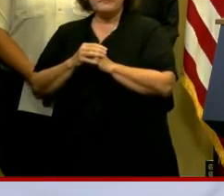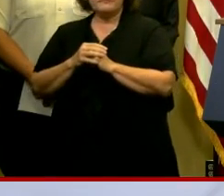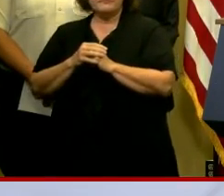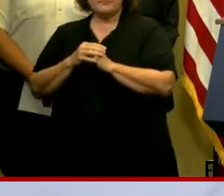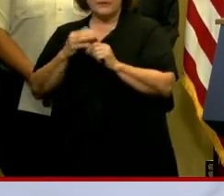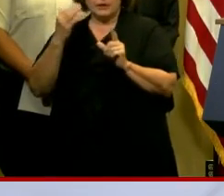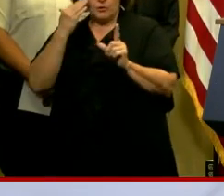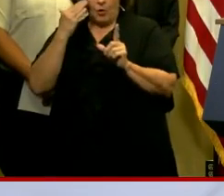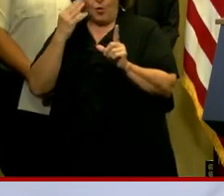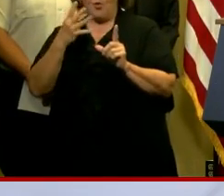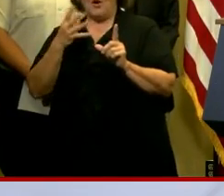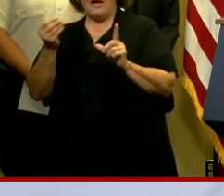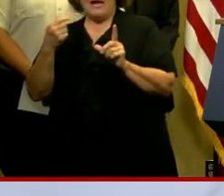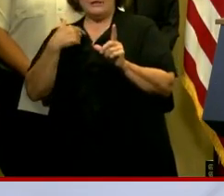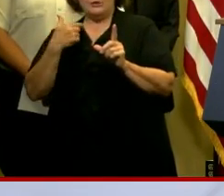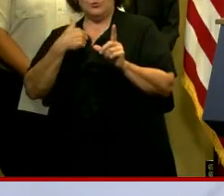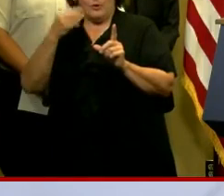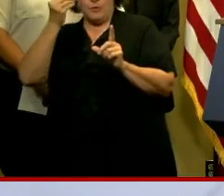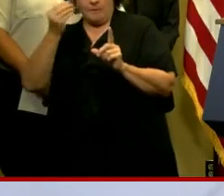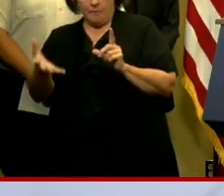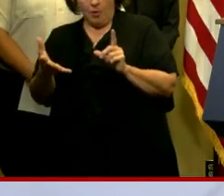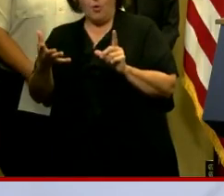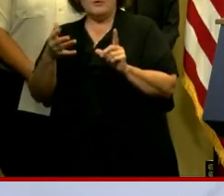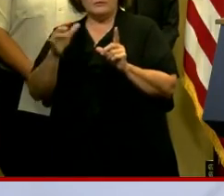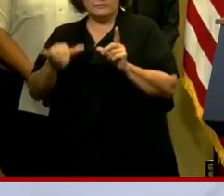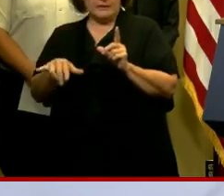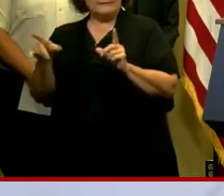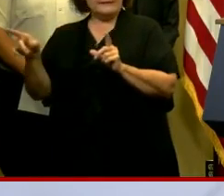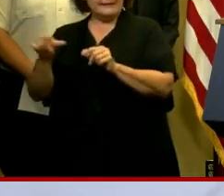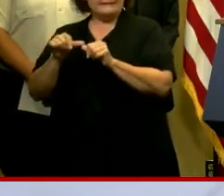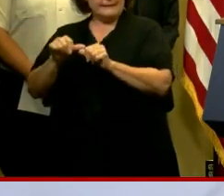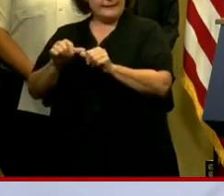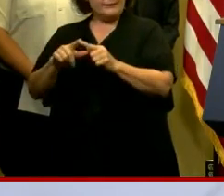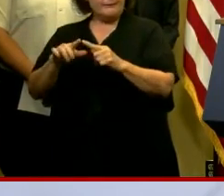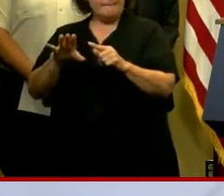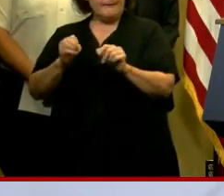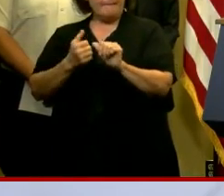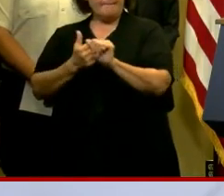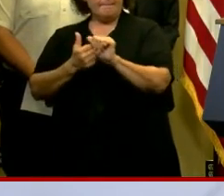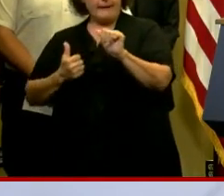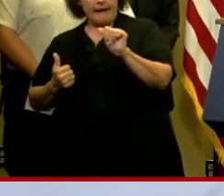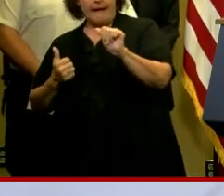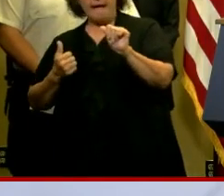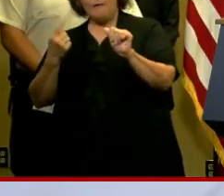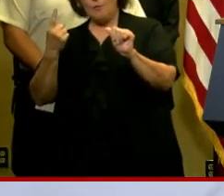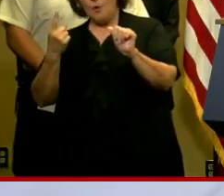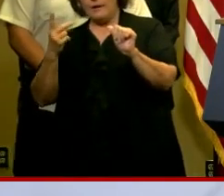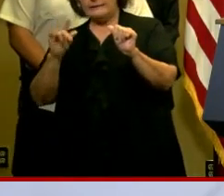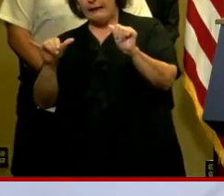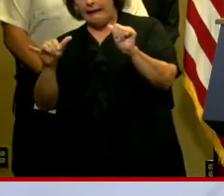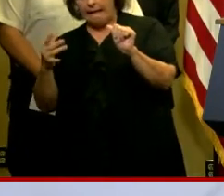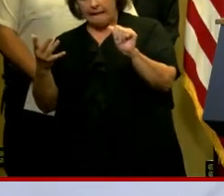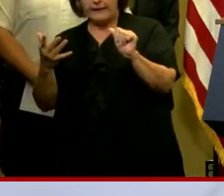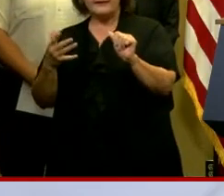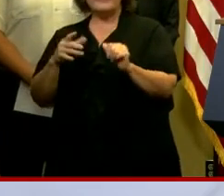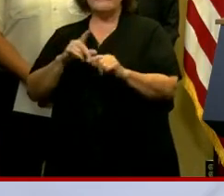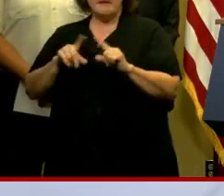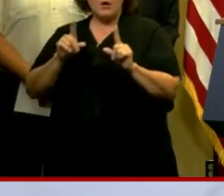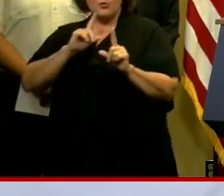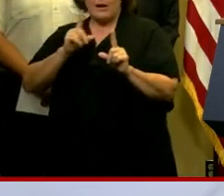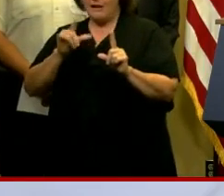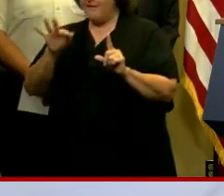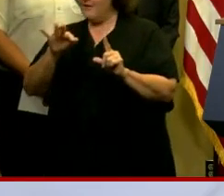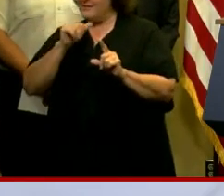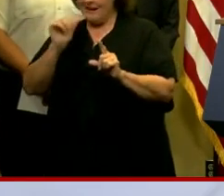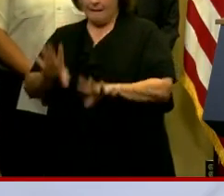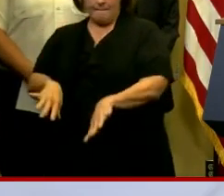we know and as we've reported, they continue to be behind at least a day and a half. Bottom line, if it's